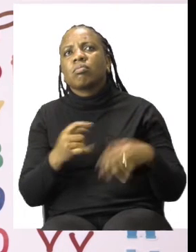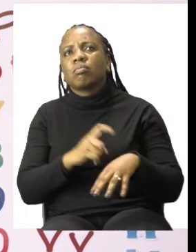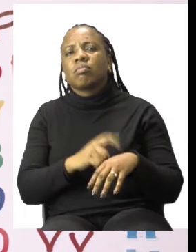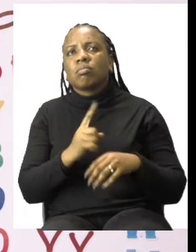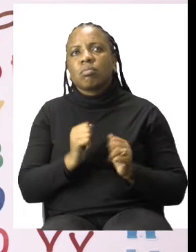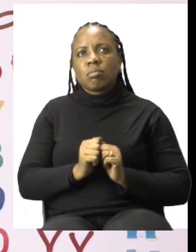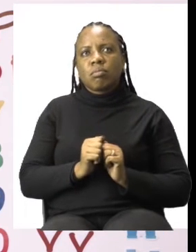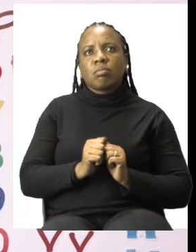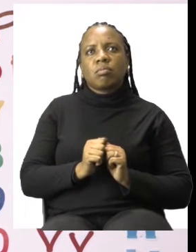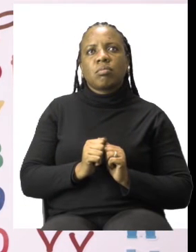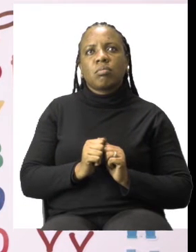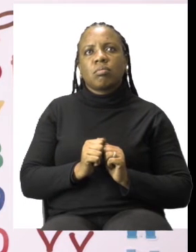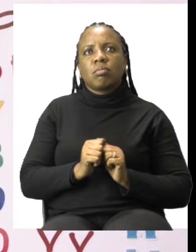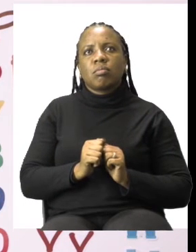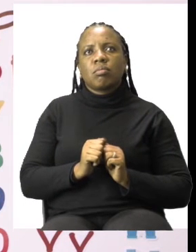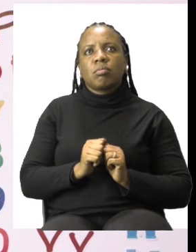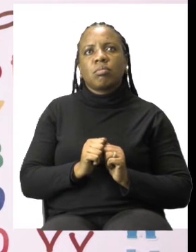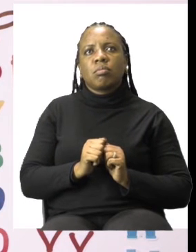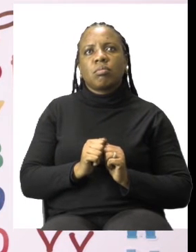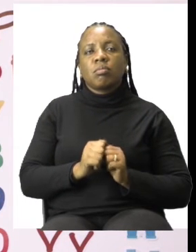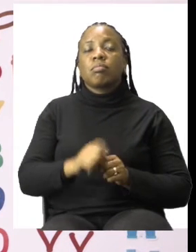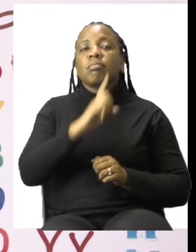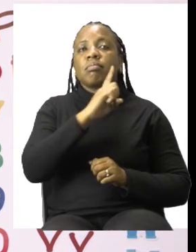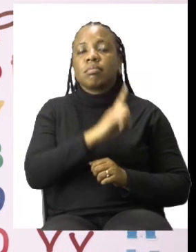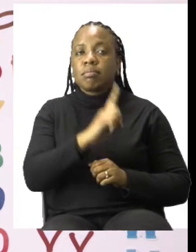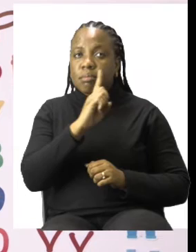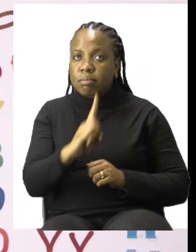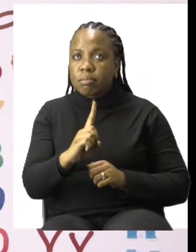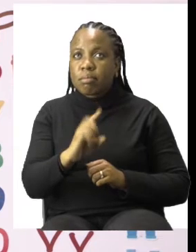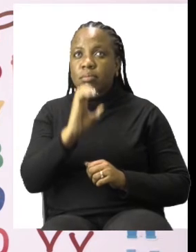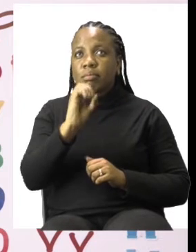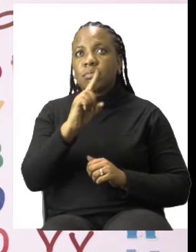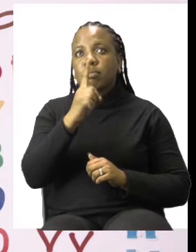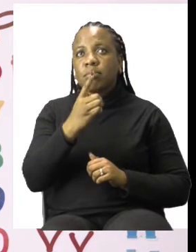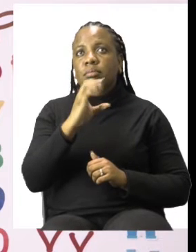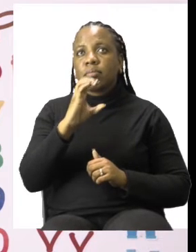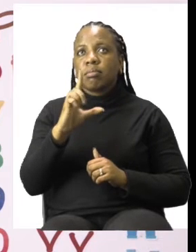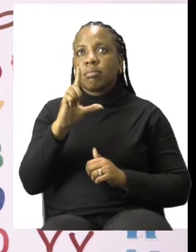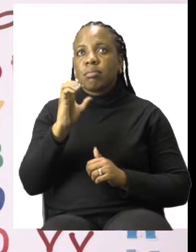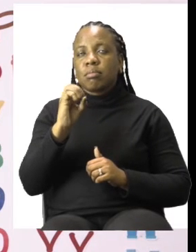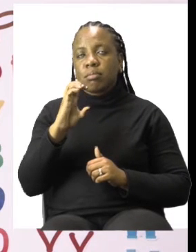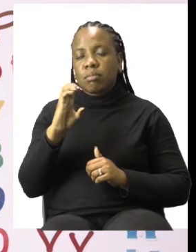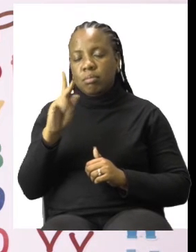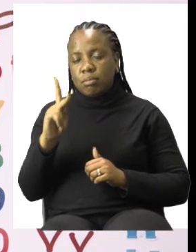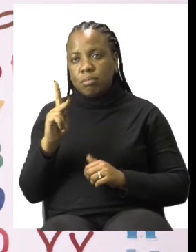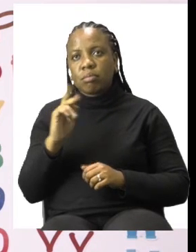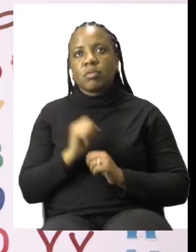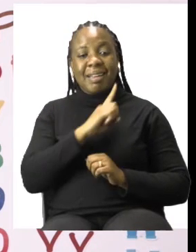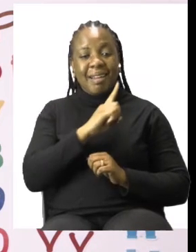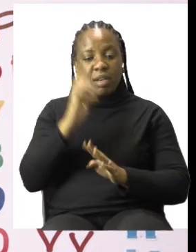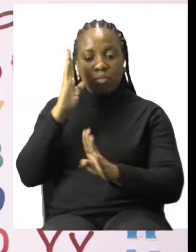If you said it is 11 o'clock, well done.